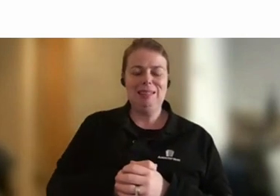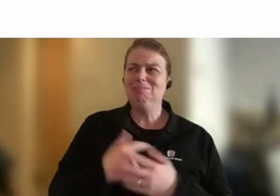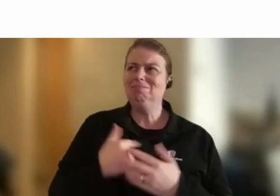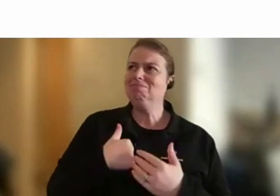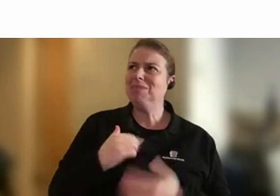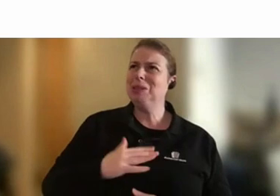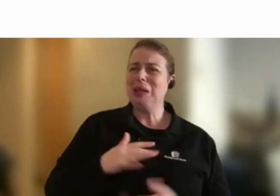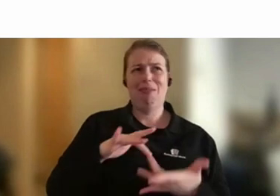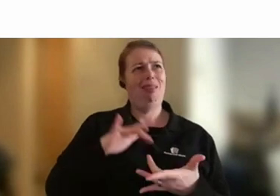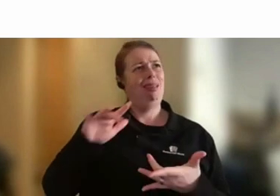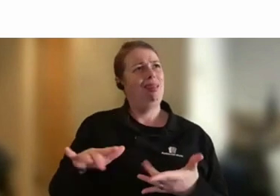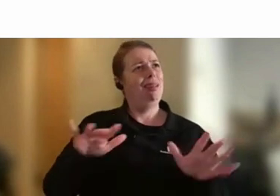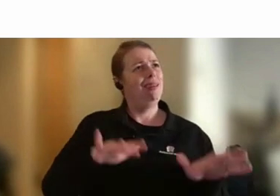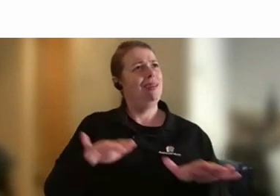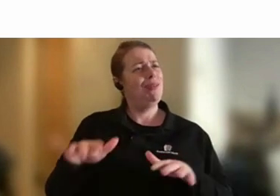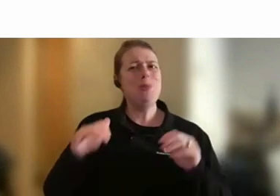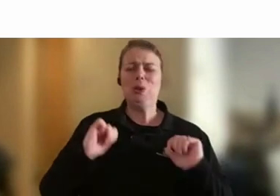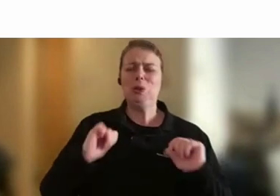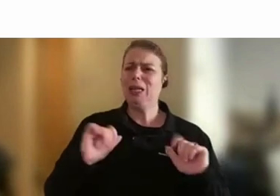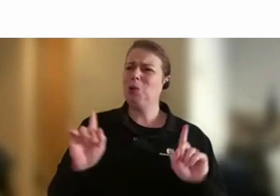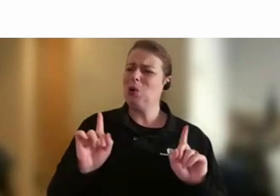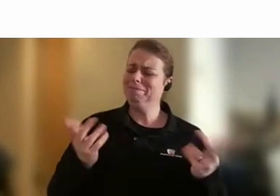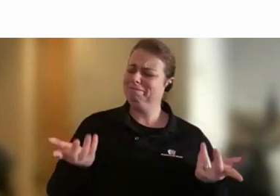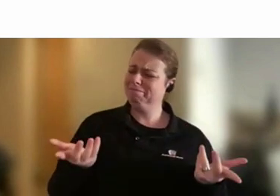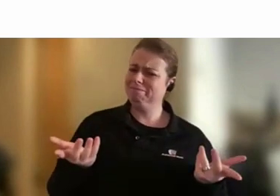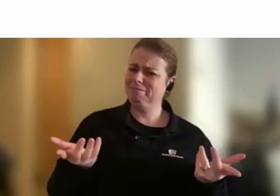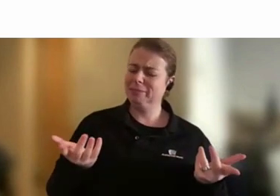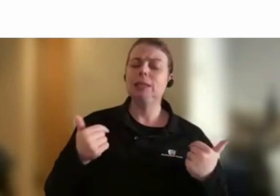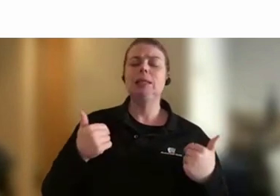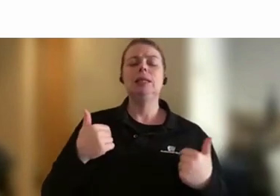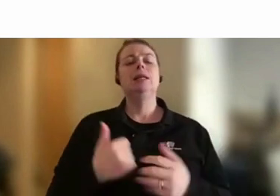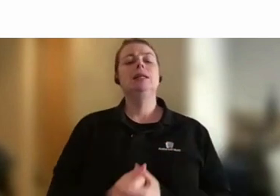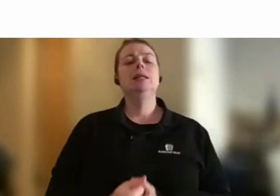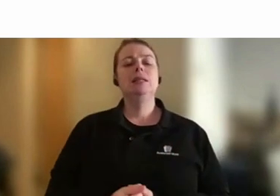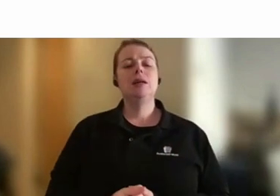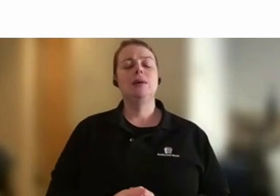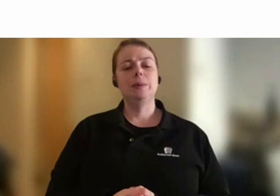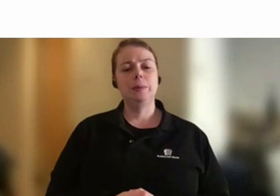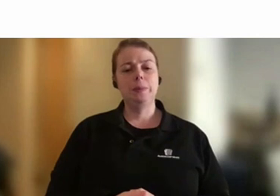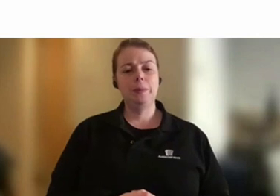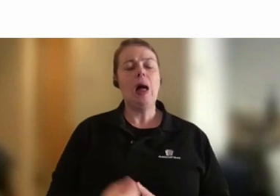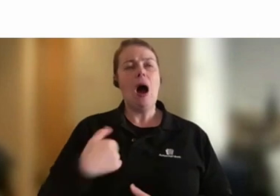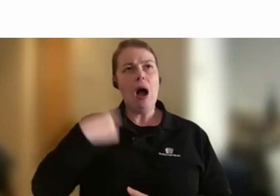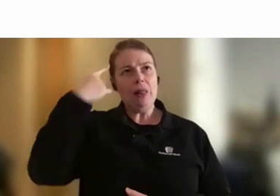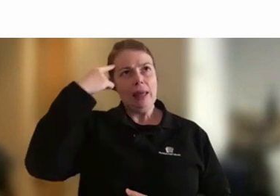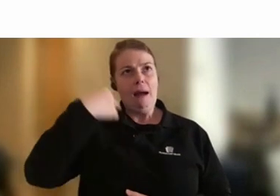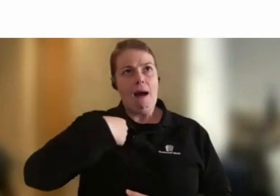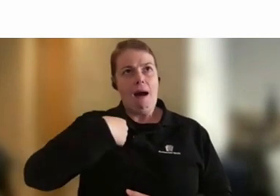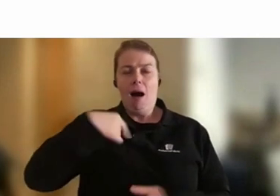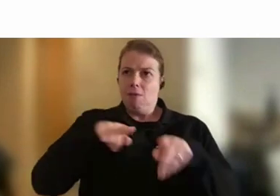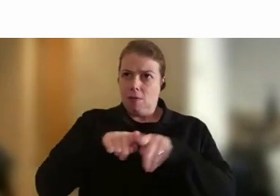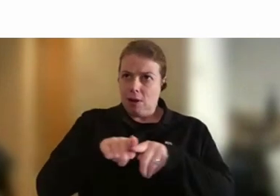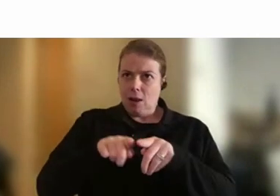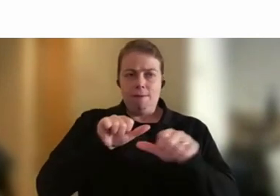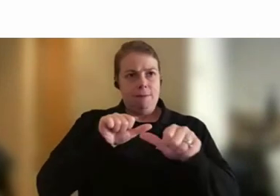informal training... What I would reflect on is I think I have learnt some great things